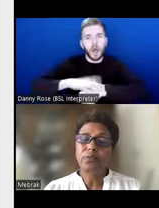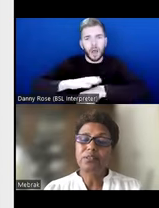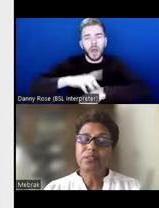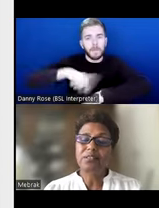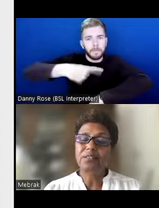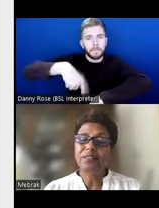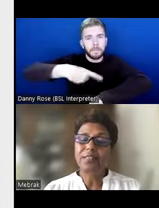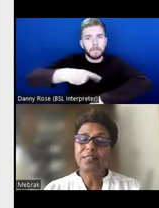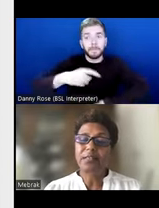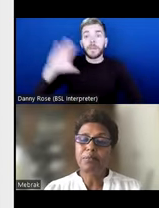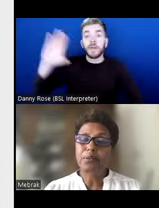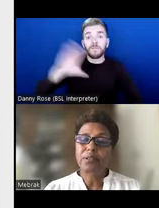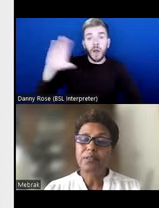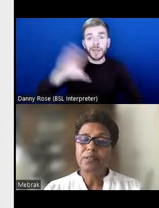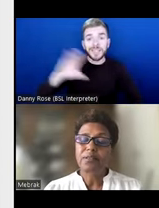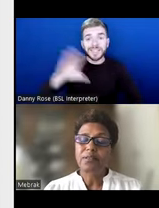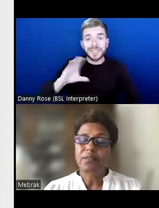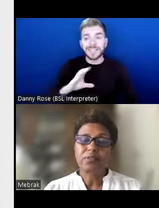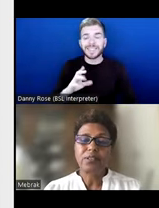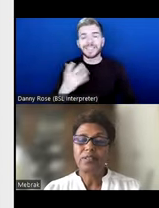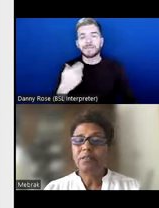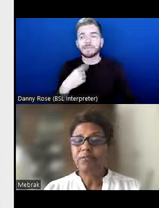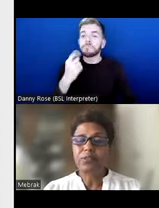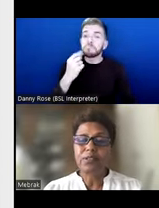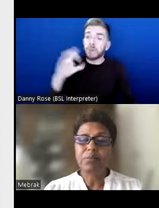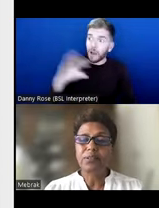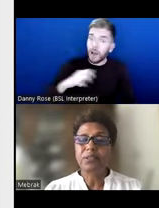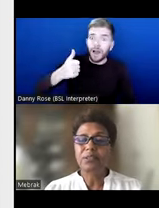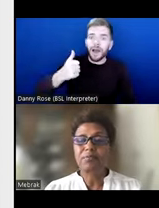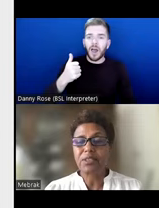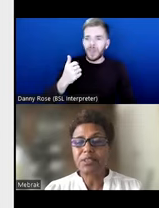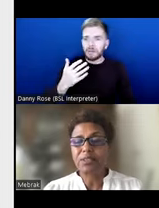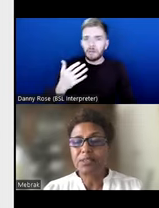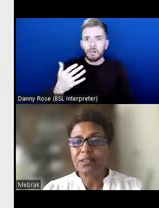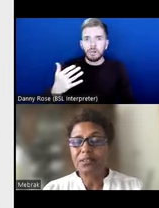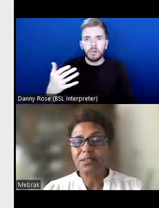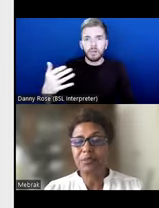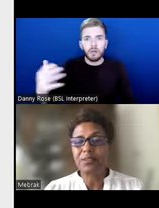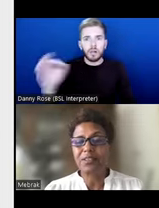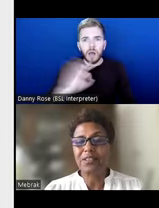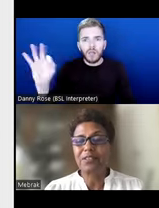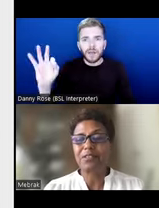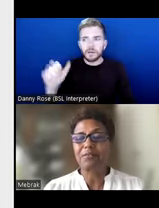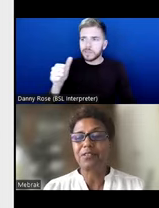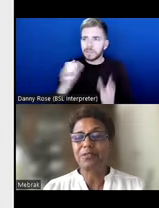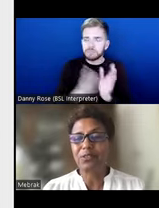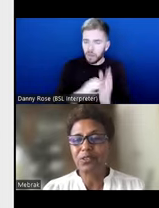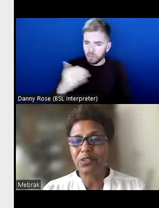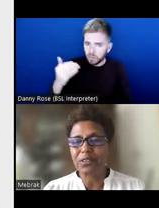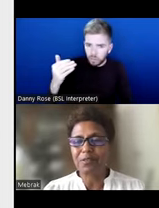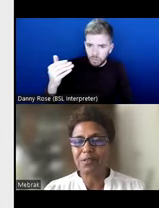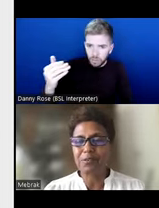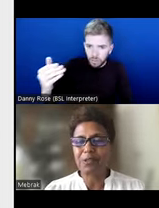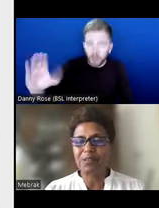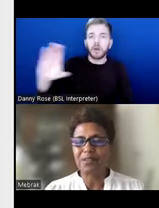and off, it's just like a tap, you know, you can have for six months, and then that's it, six months, you can't even introduce